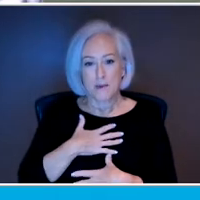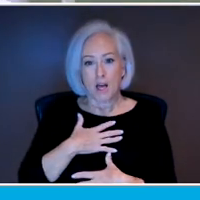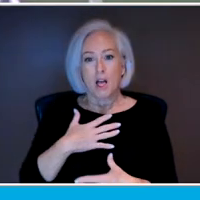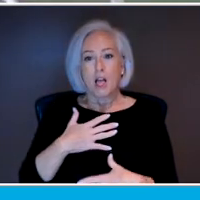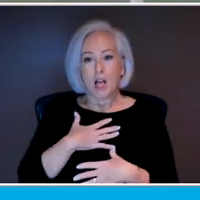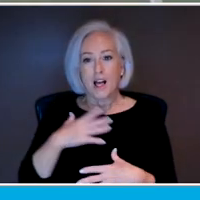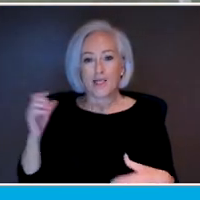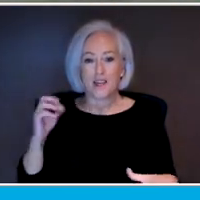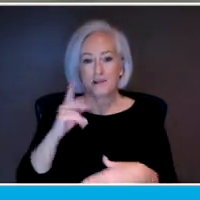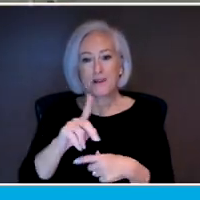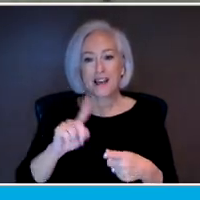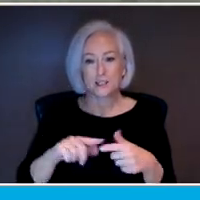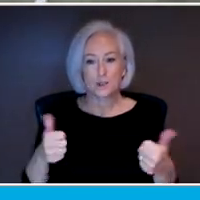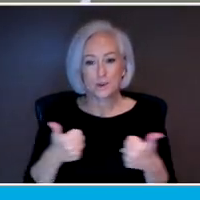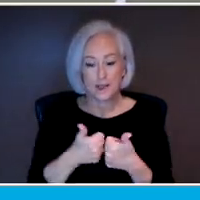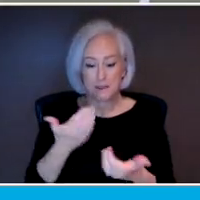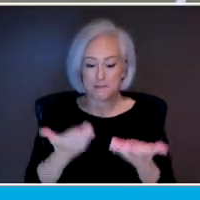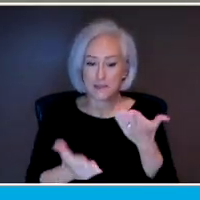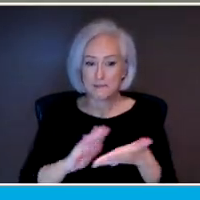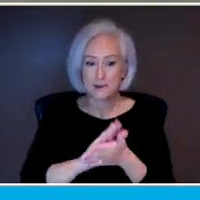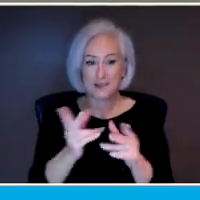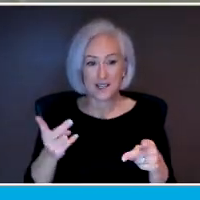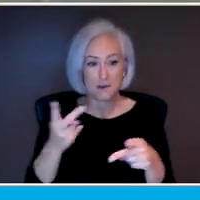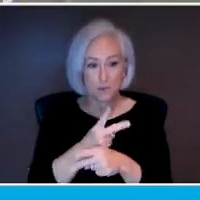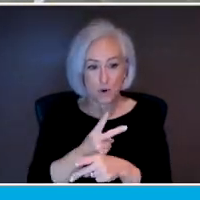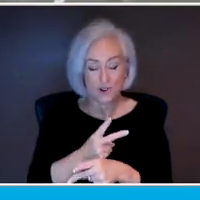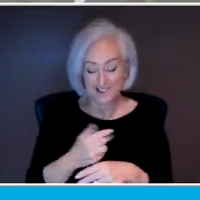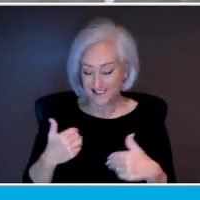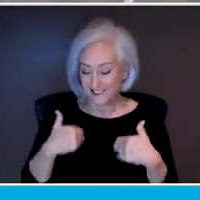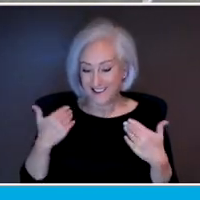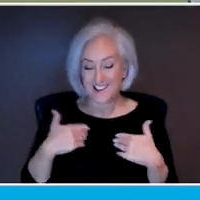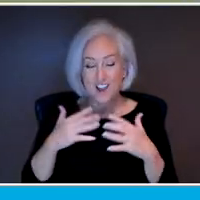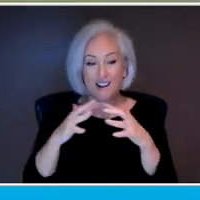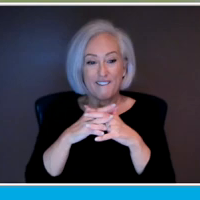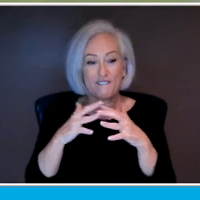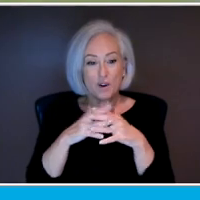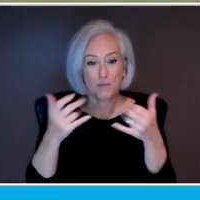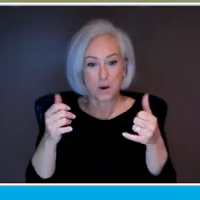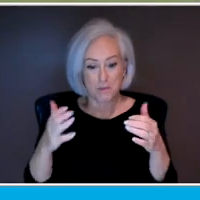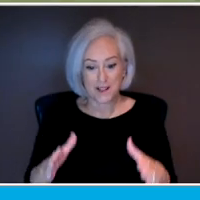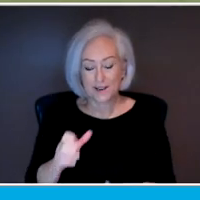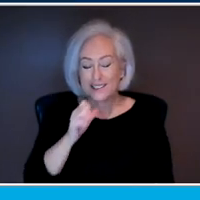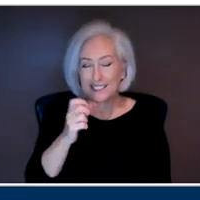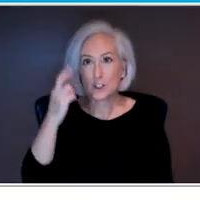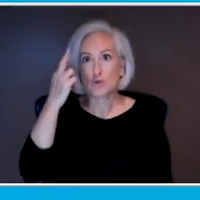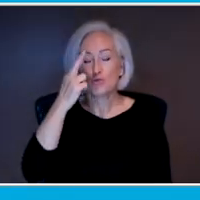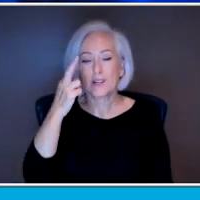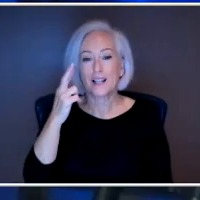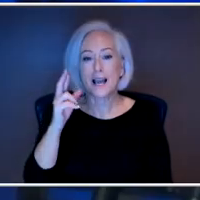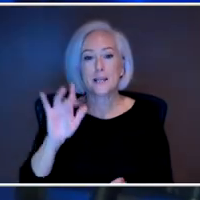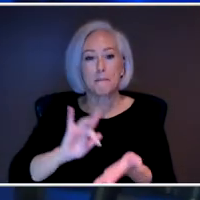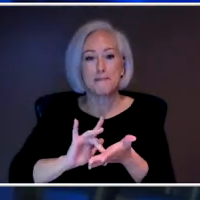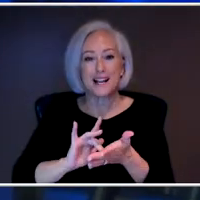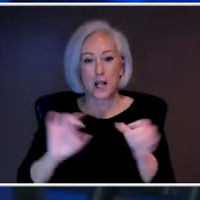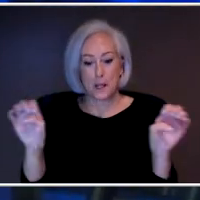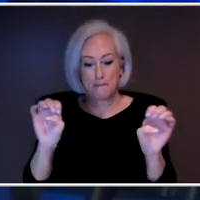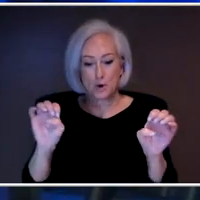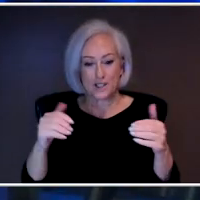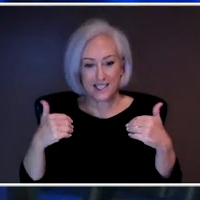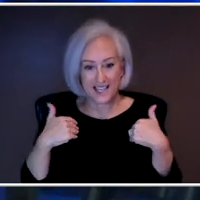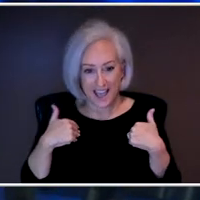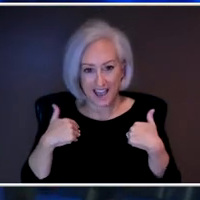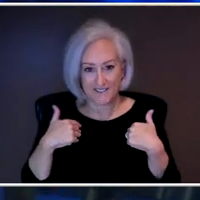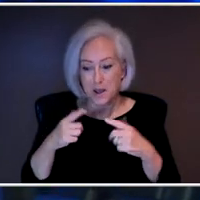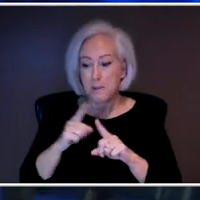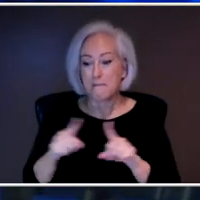young football player didn't realize he was in a medical emergency. But the expert on the sideline did. I'm Alexis Del Cid